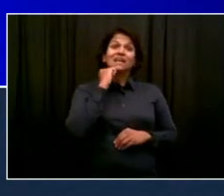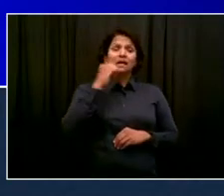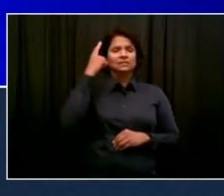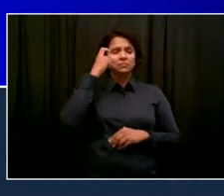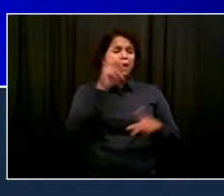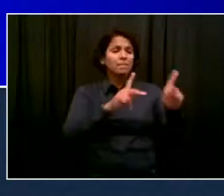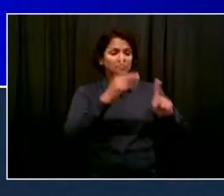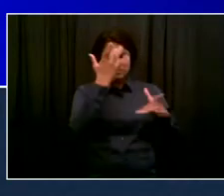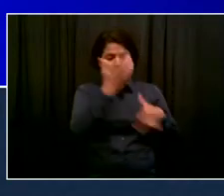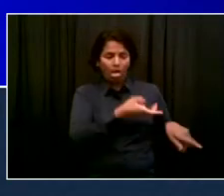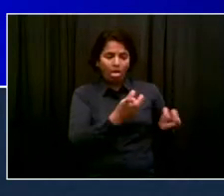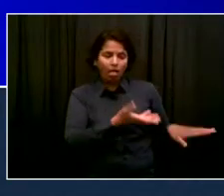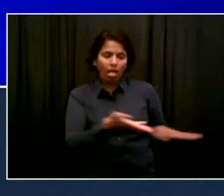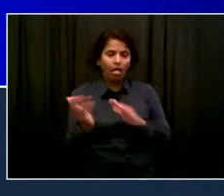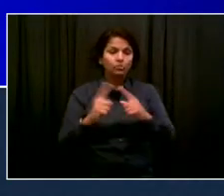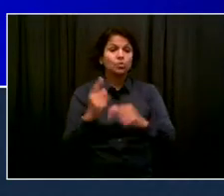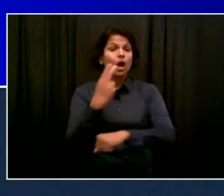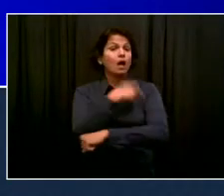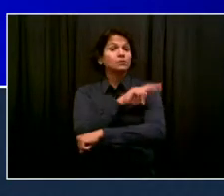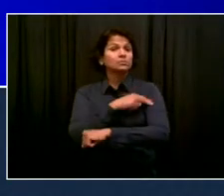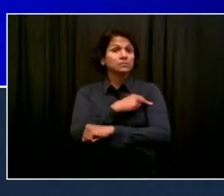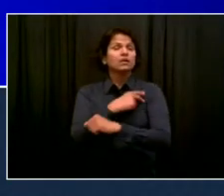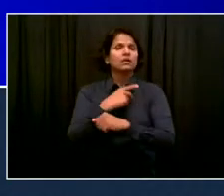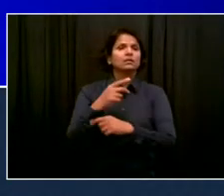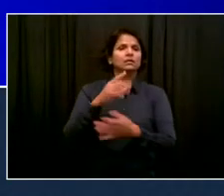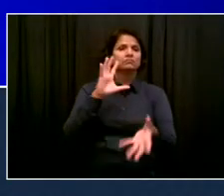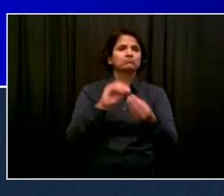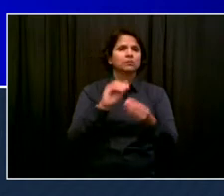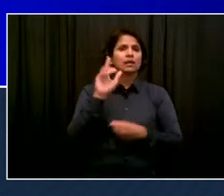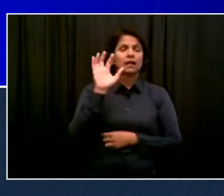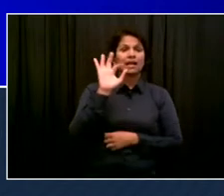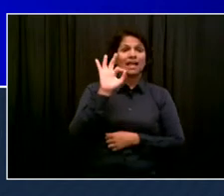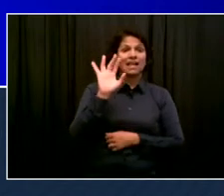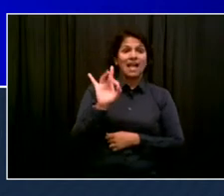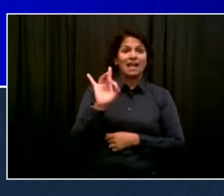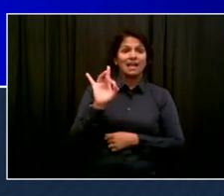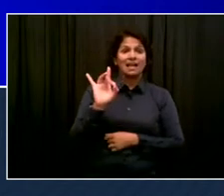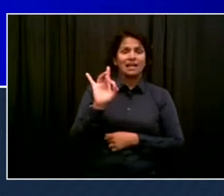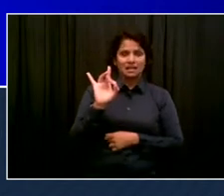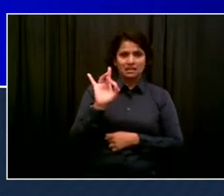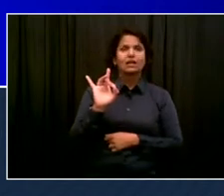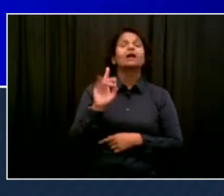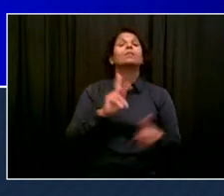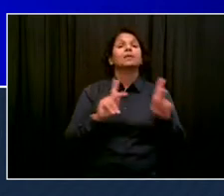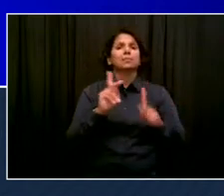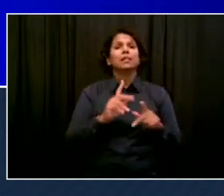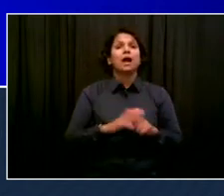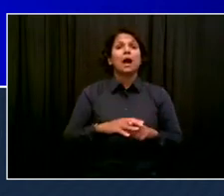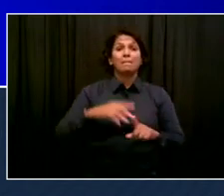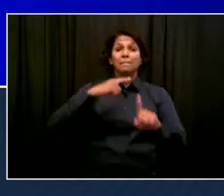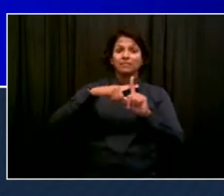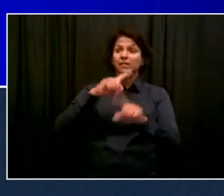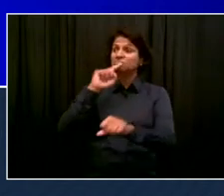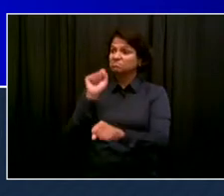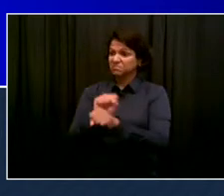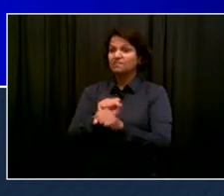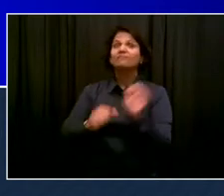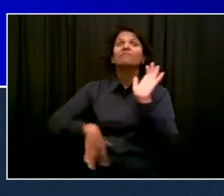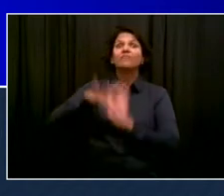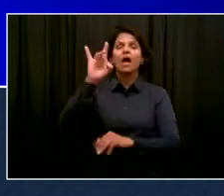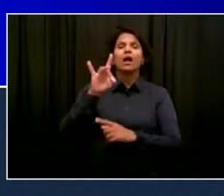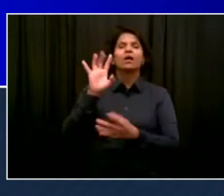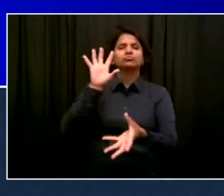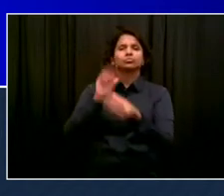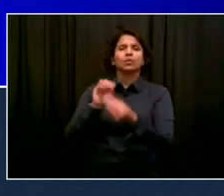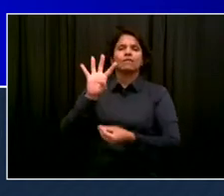Today's report, 98 patients. Confirmed positivity, 40.78%. Hospitalization rate per 100,000